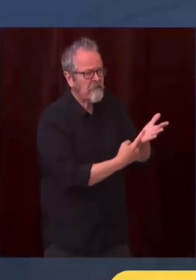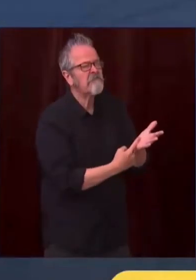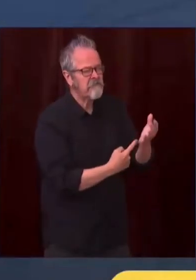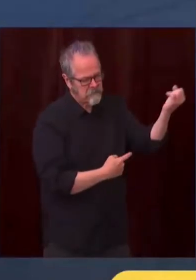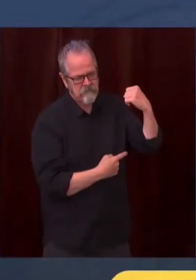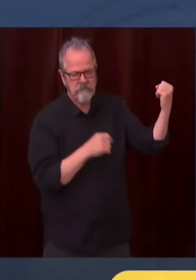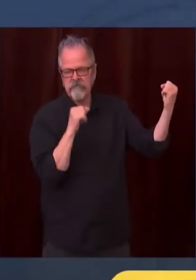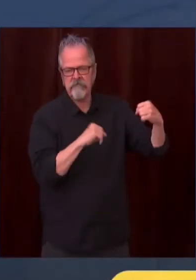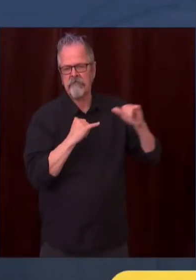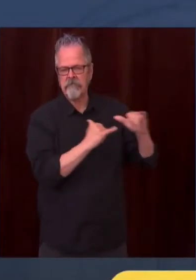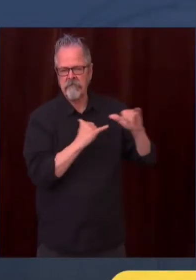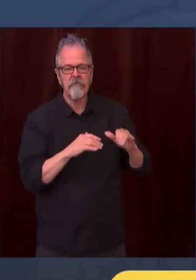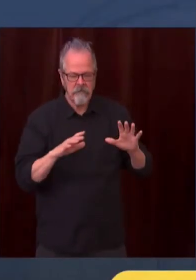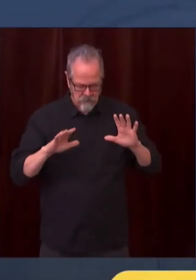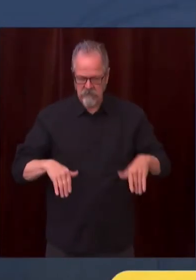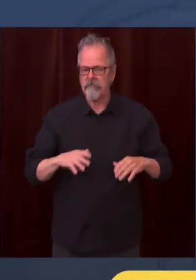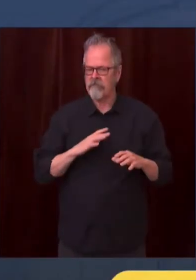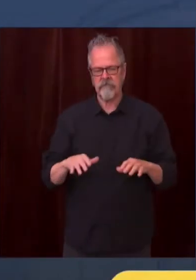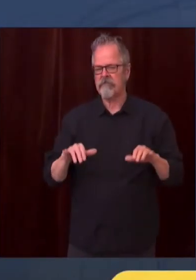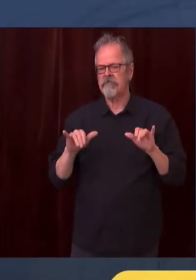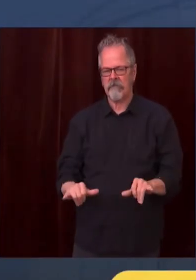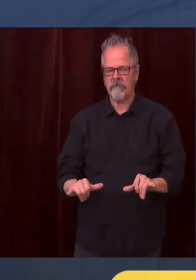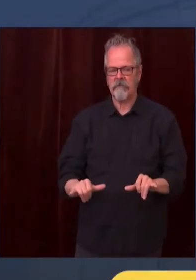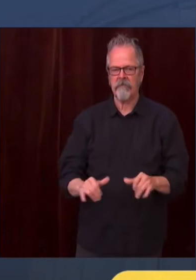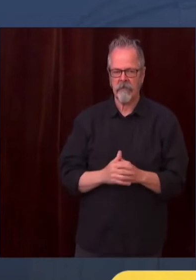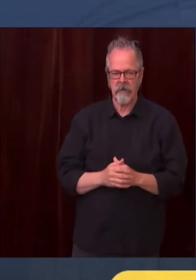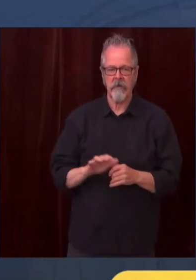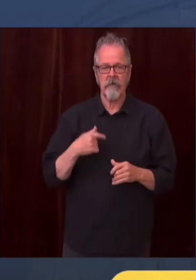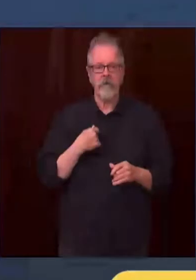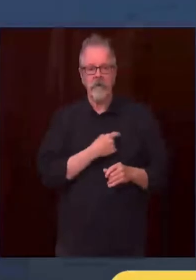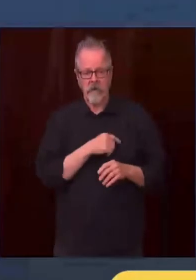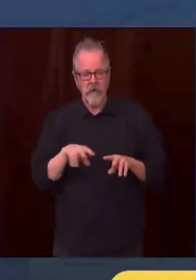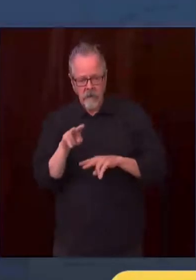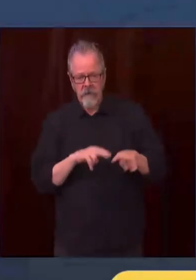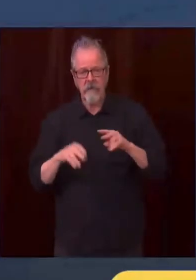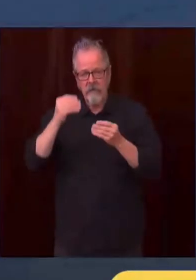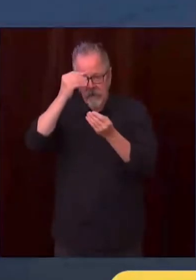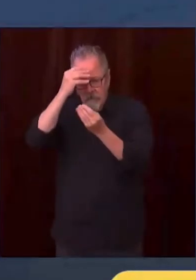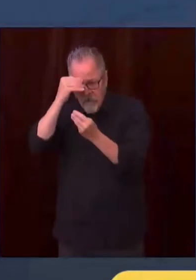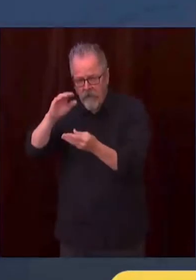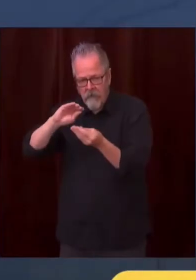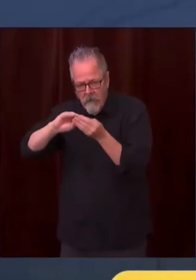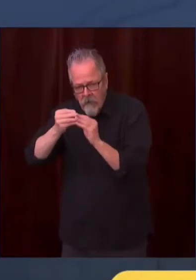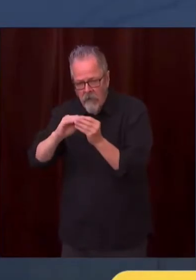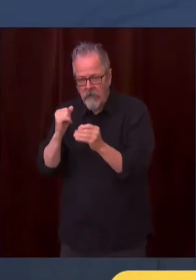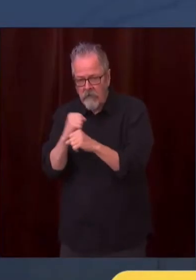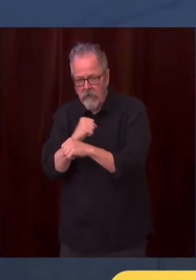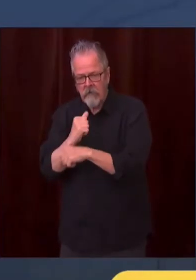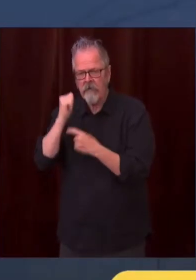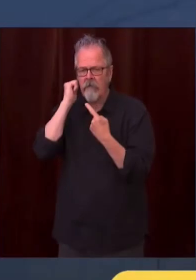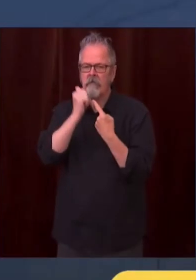recent information, literally on a daily basis to make these decisions. For the past several weeks,